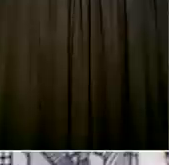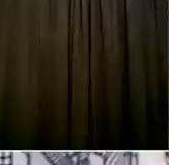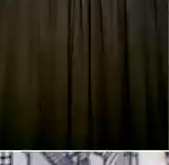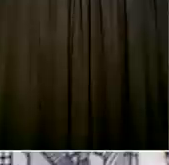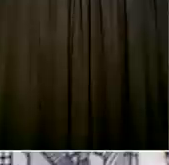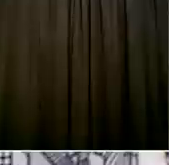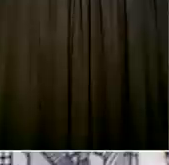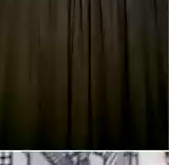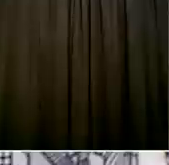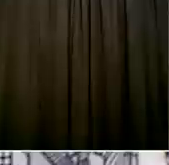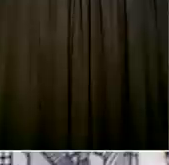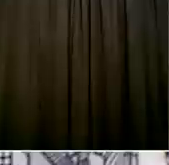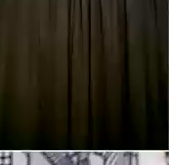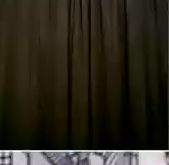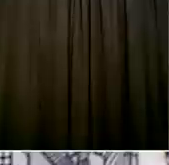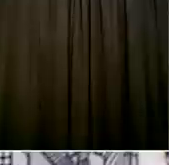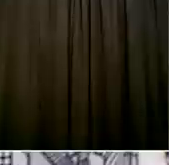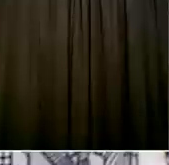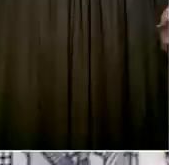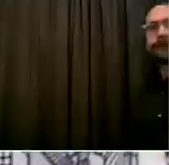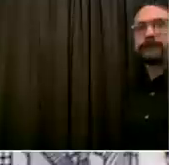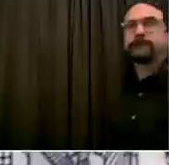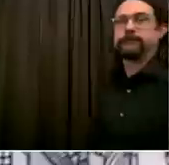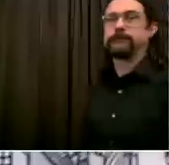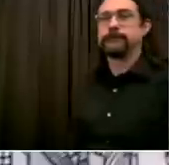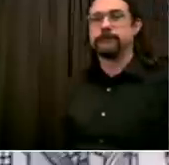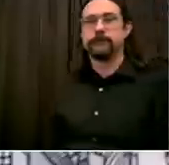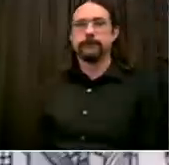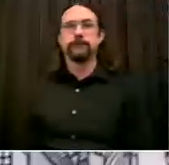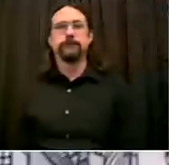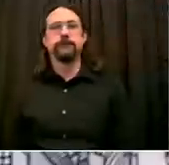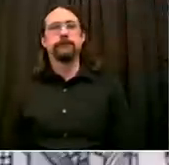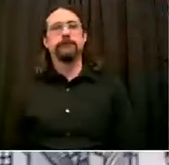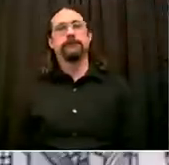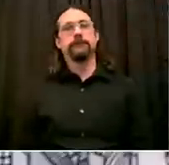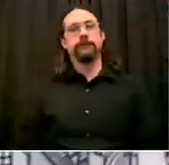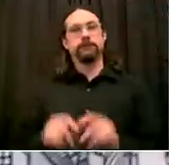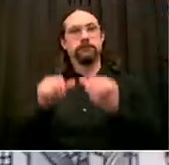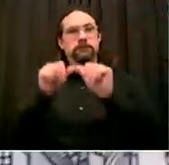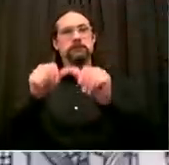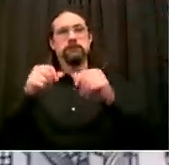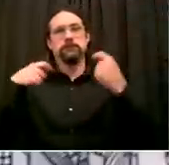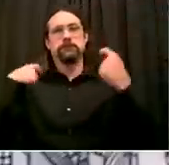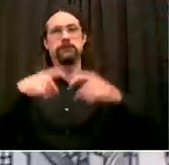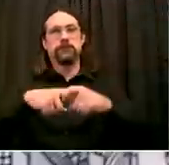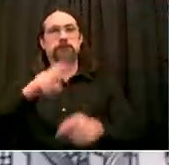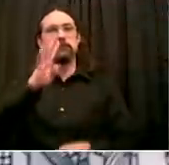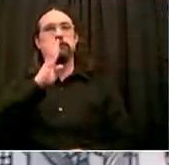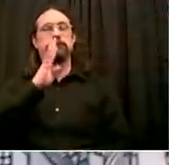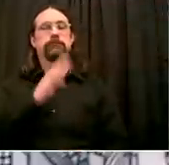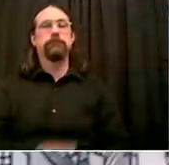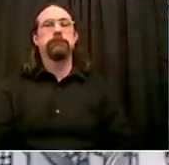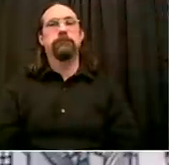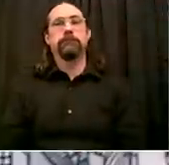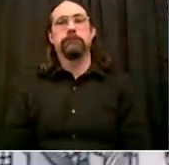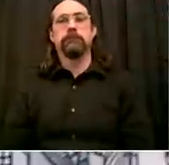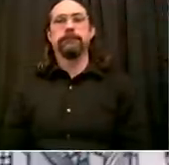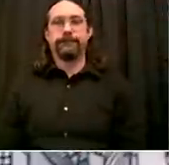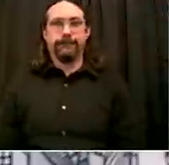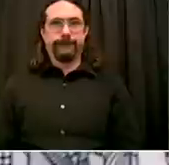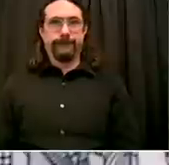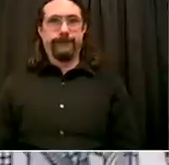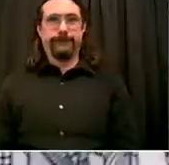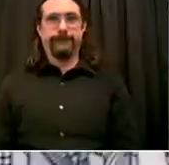Llame al 311 para encontrar un sitio de prueba cerca de su casa.